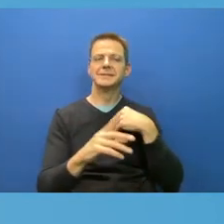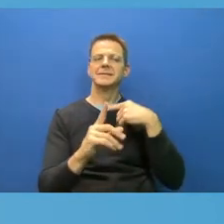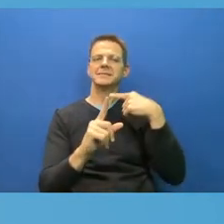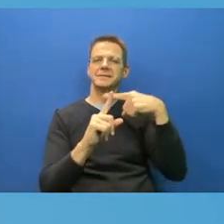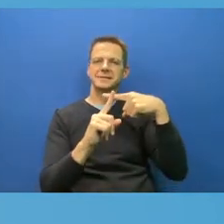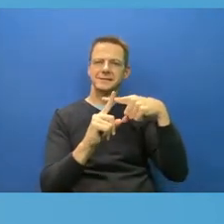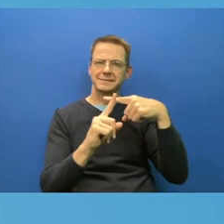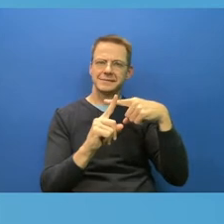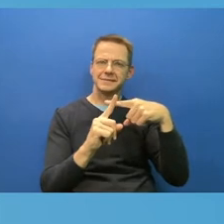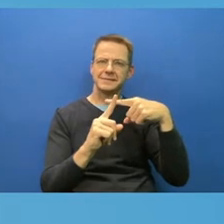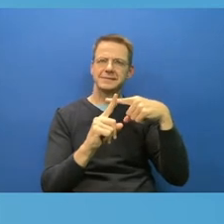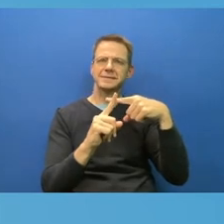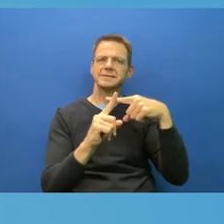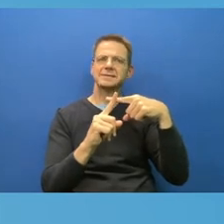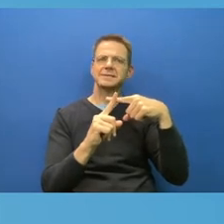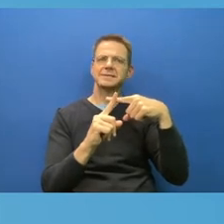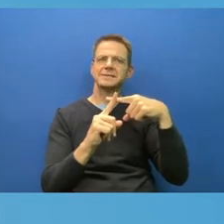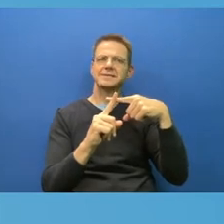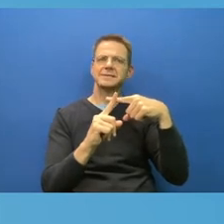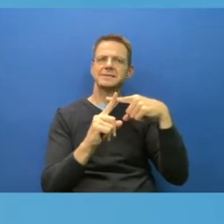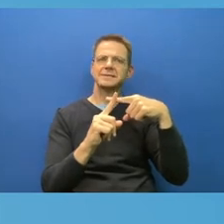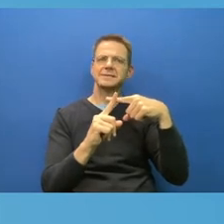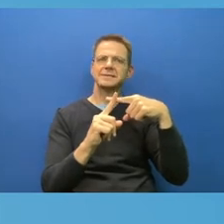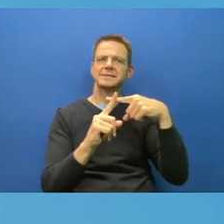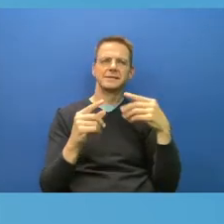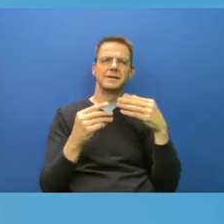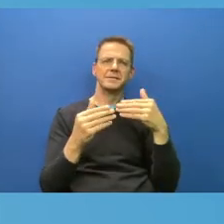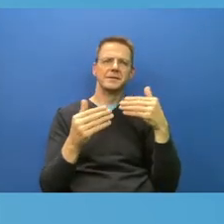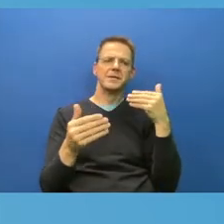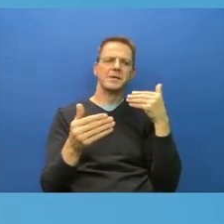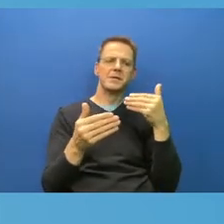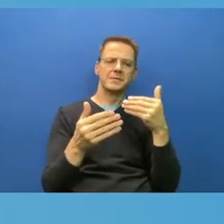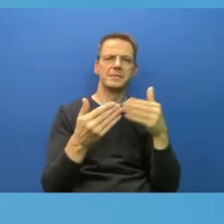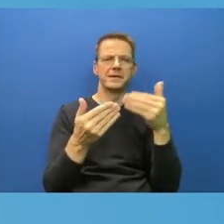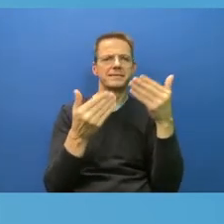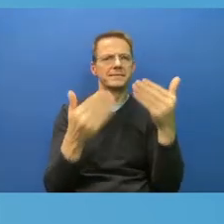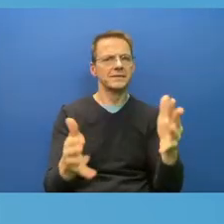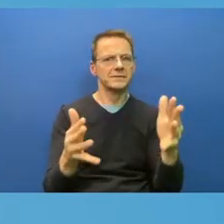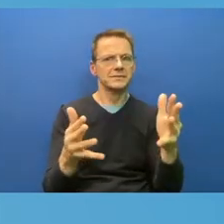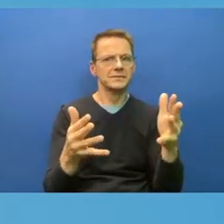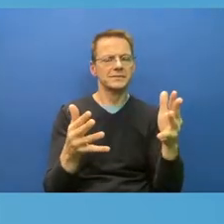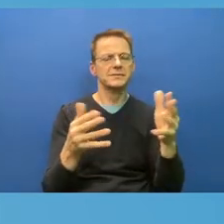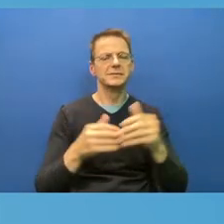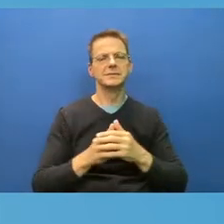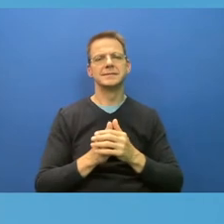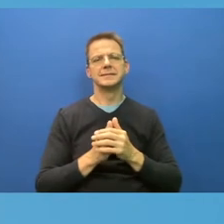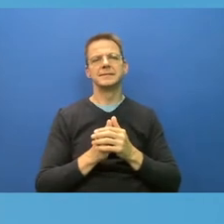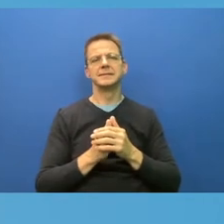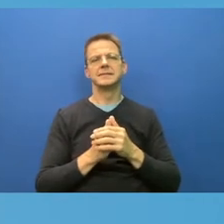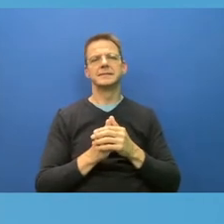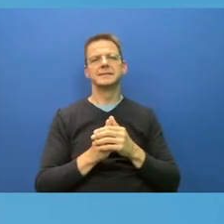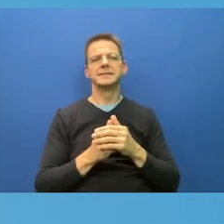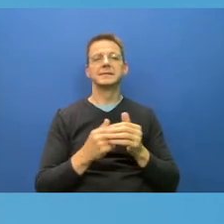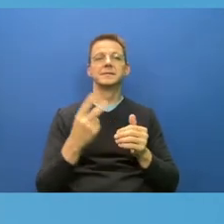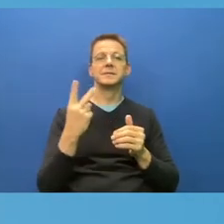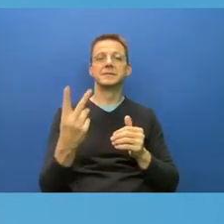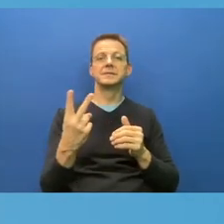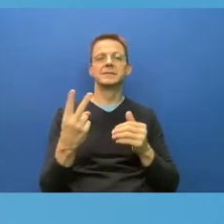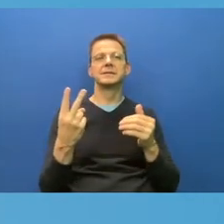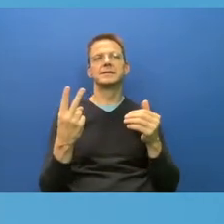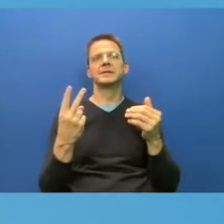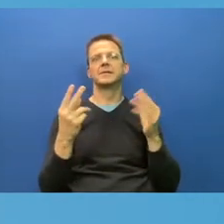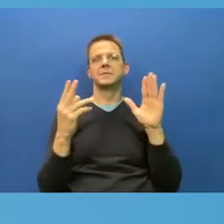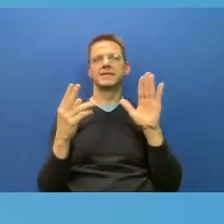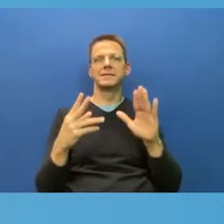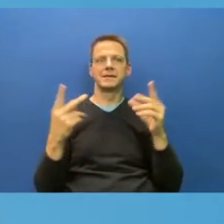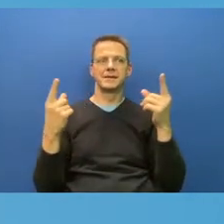two effects starting to happen in Canada. One is third doses. And you look at the